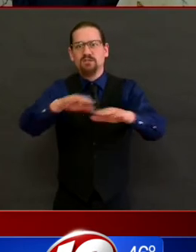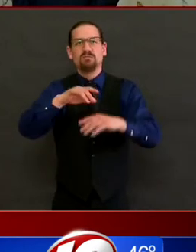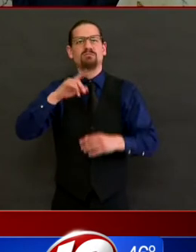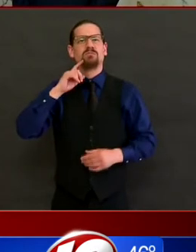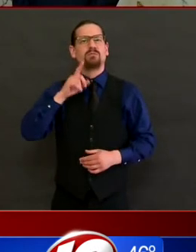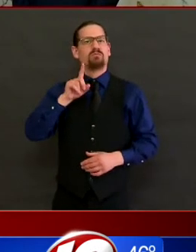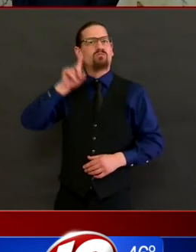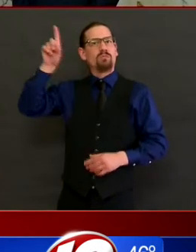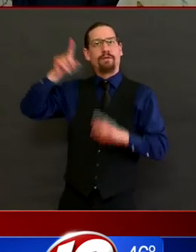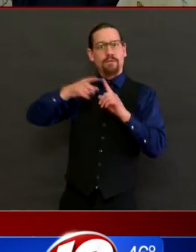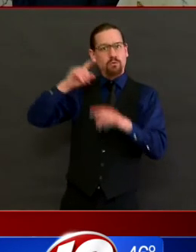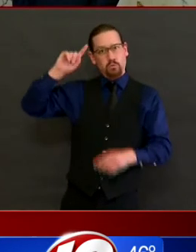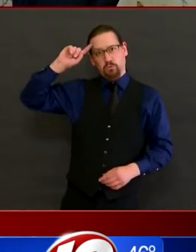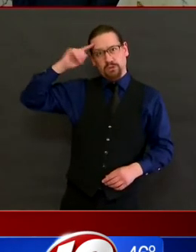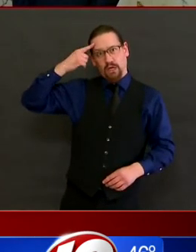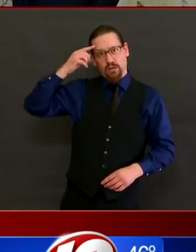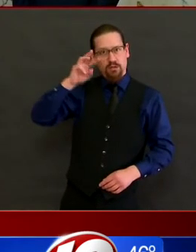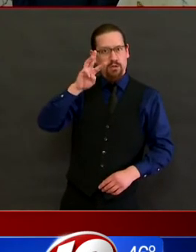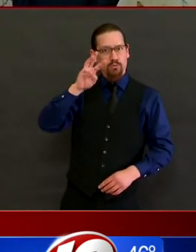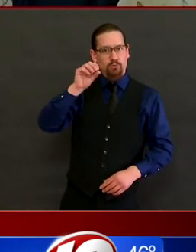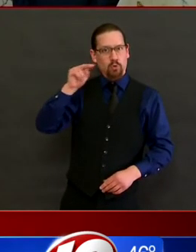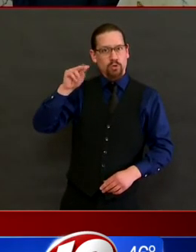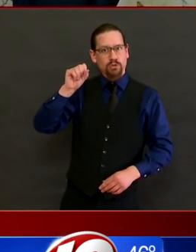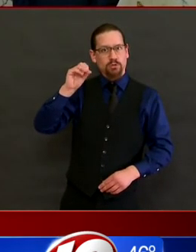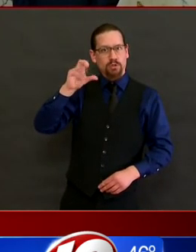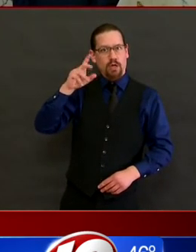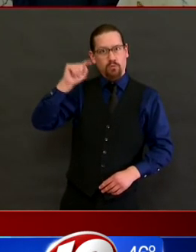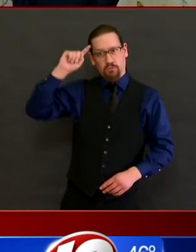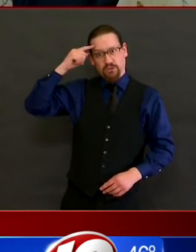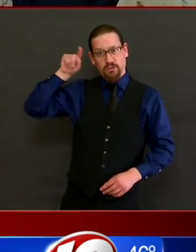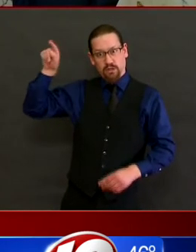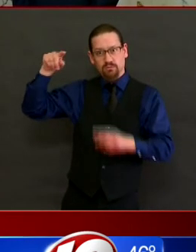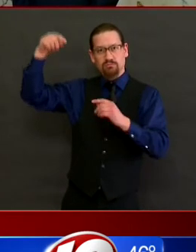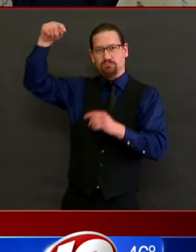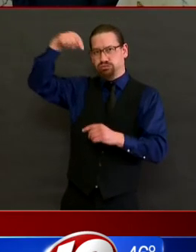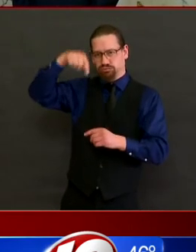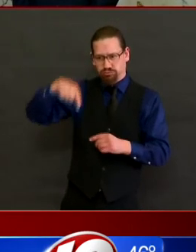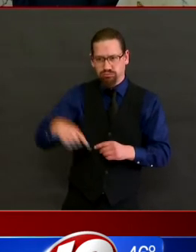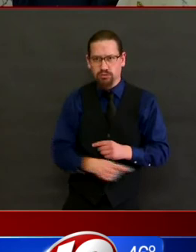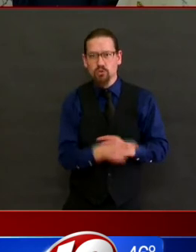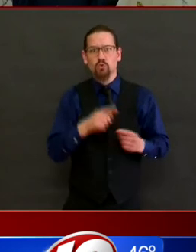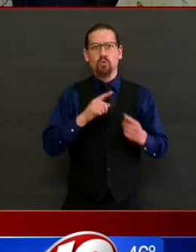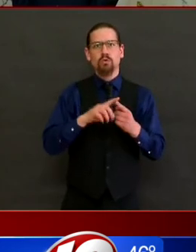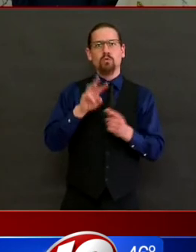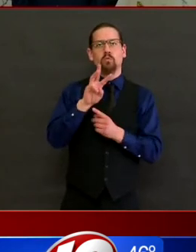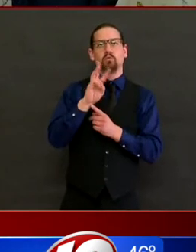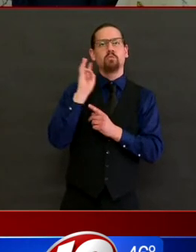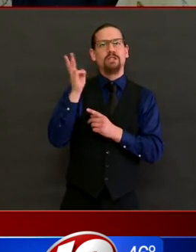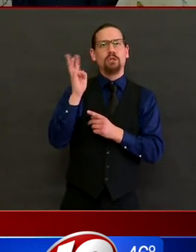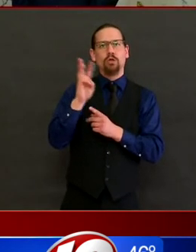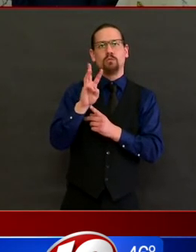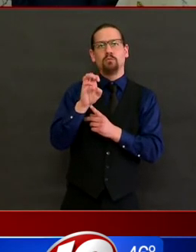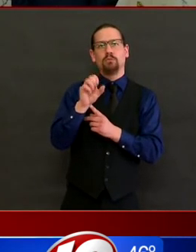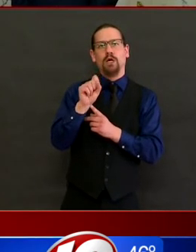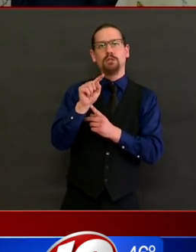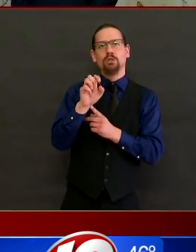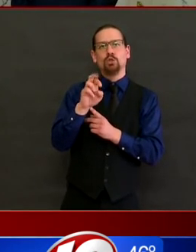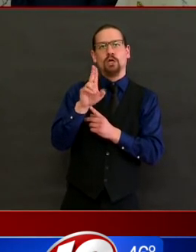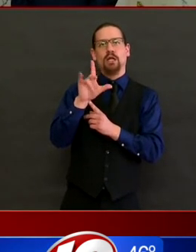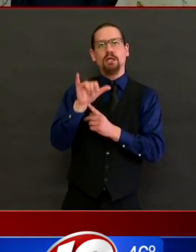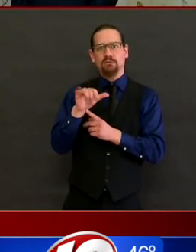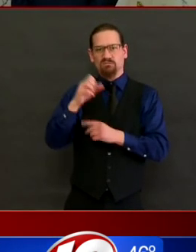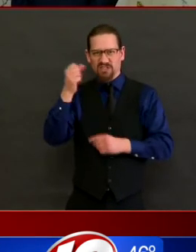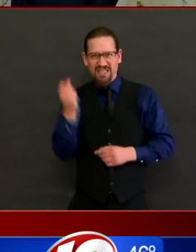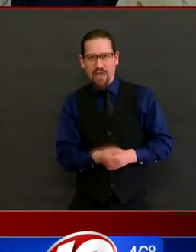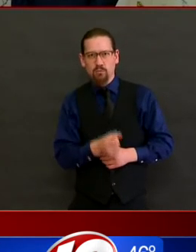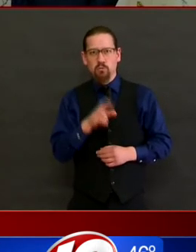and voices of members of their communities are heard. Thank you to our health equity zones and to all of our